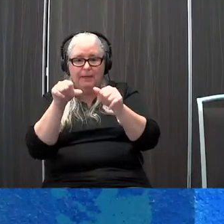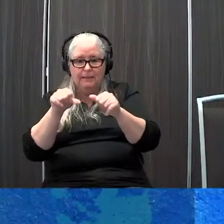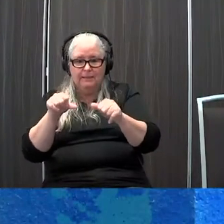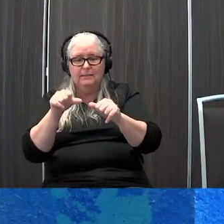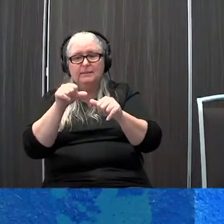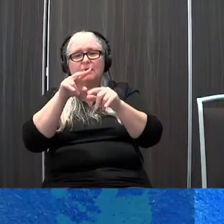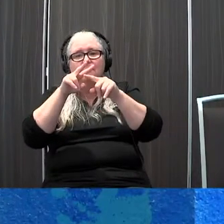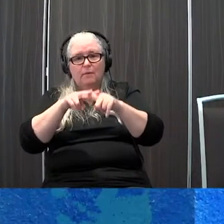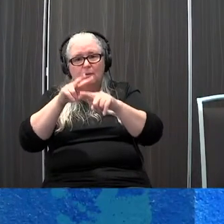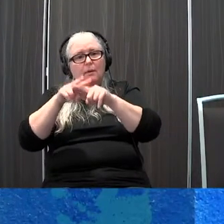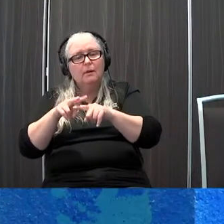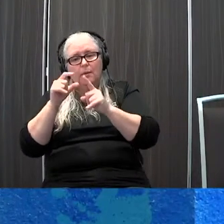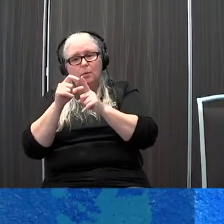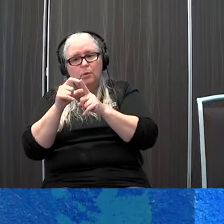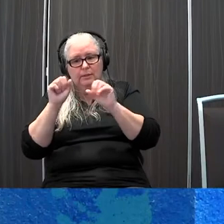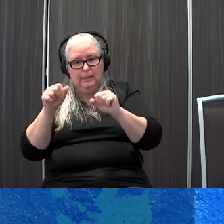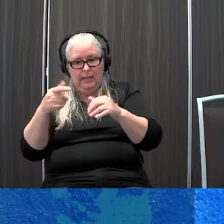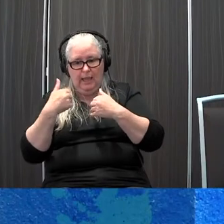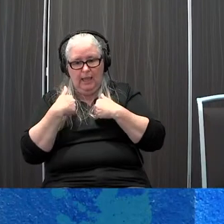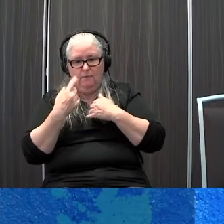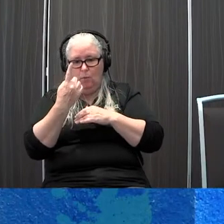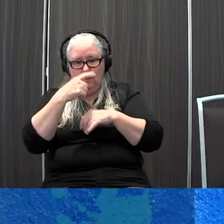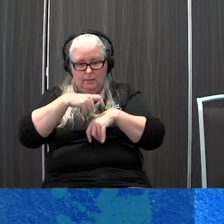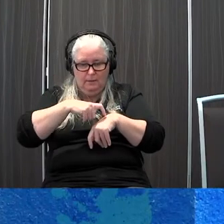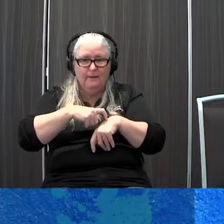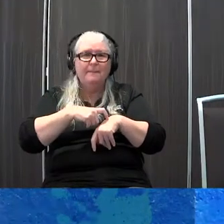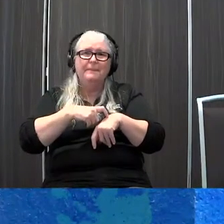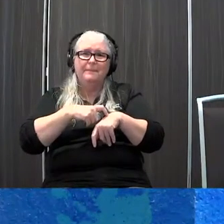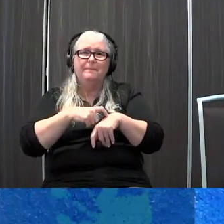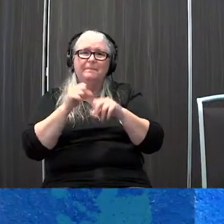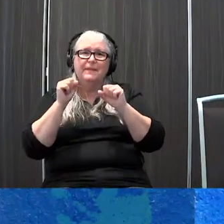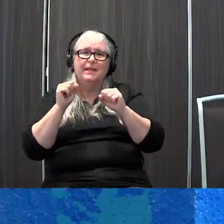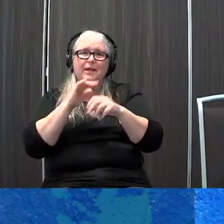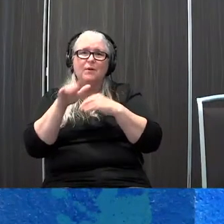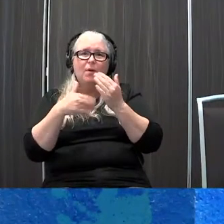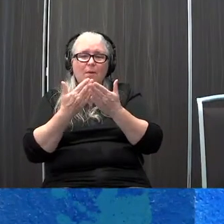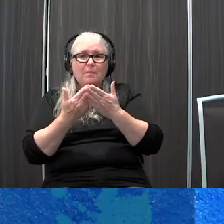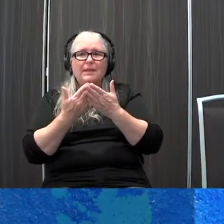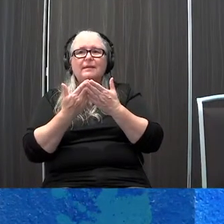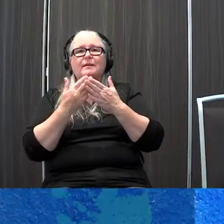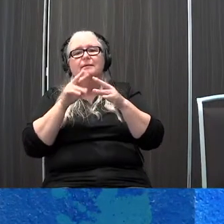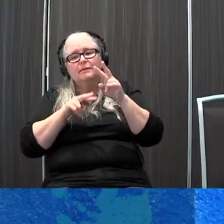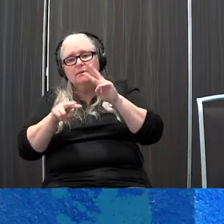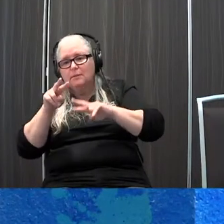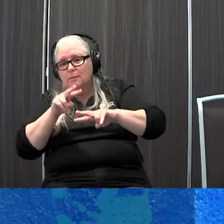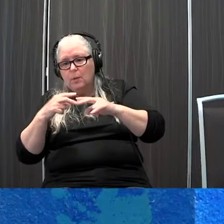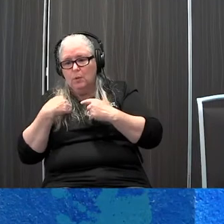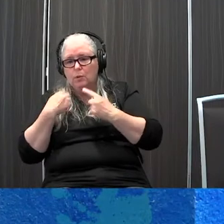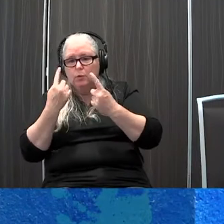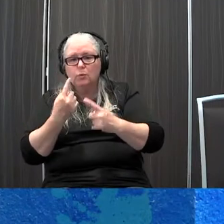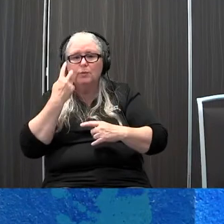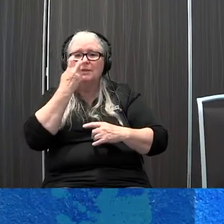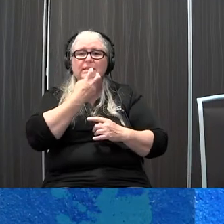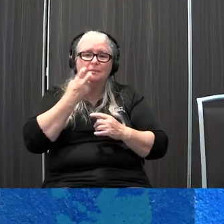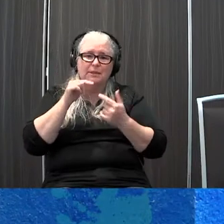have on a single overlay at one time so those can all be explored during speech and language therapy